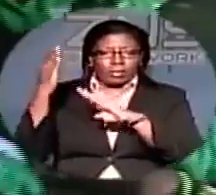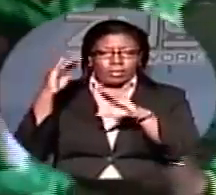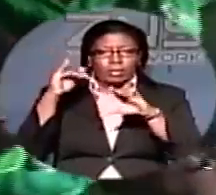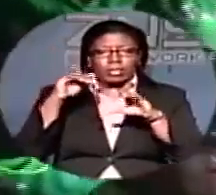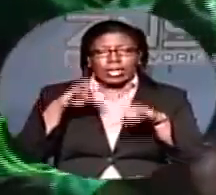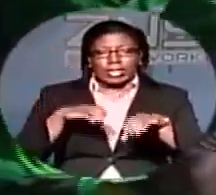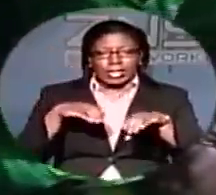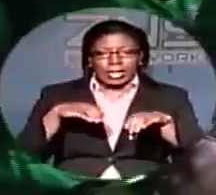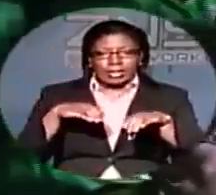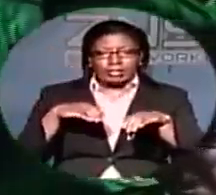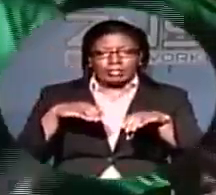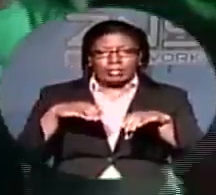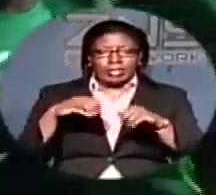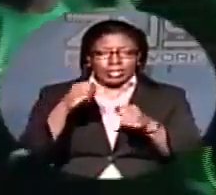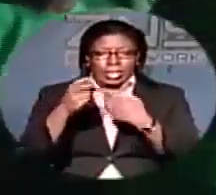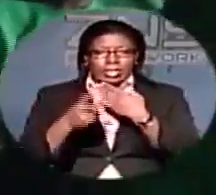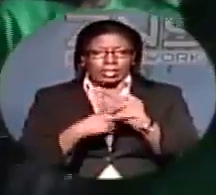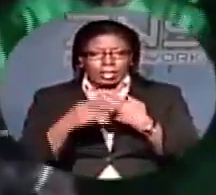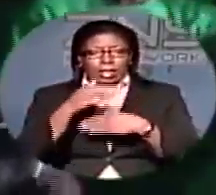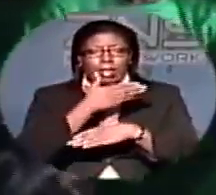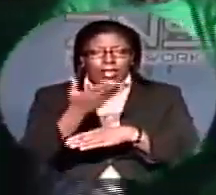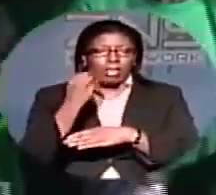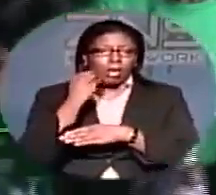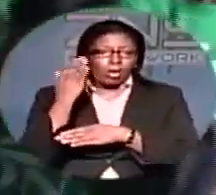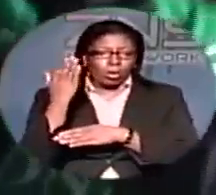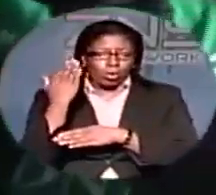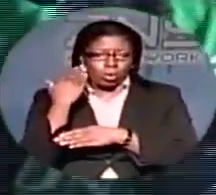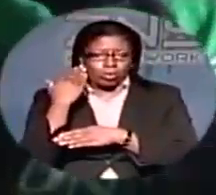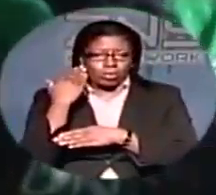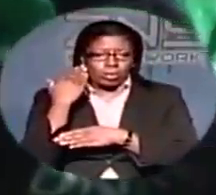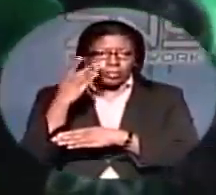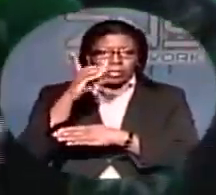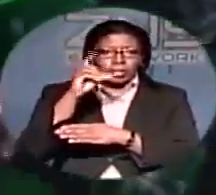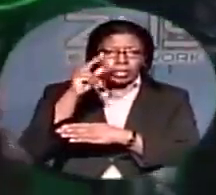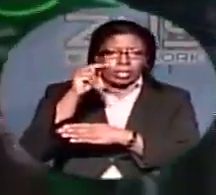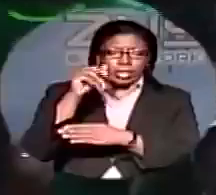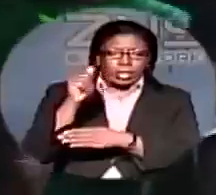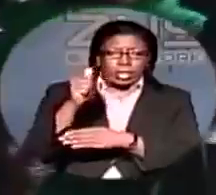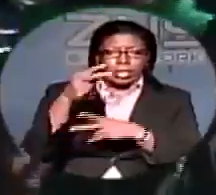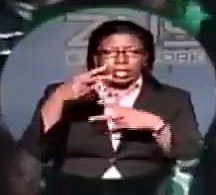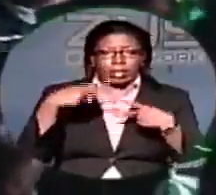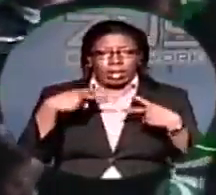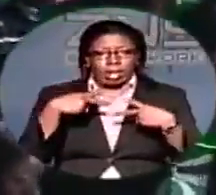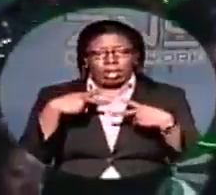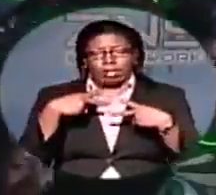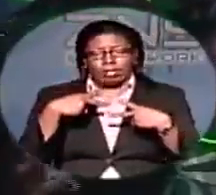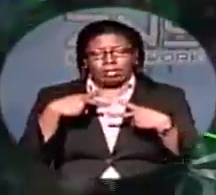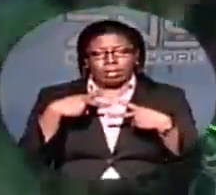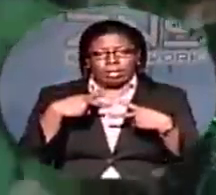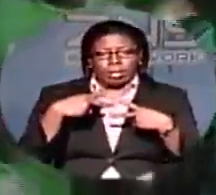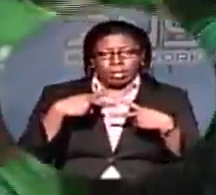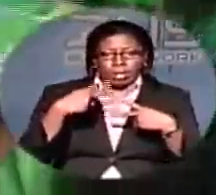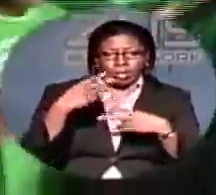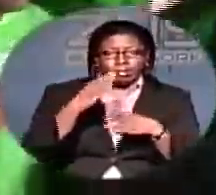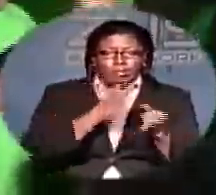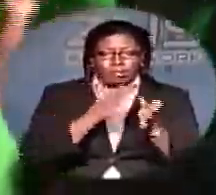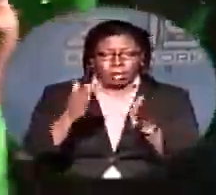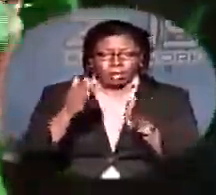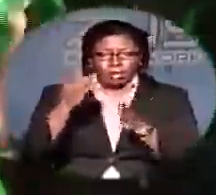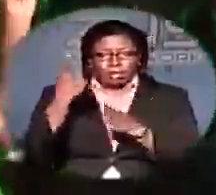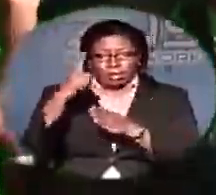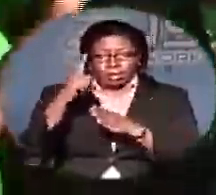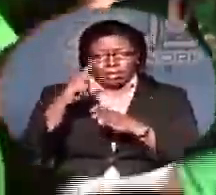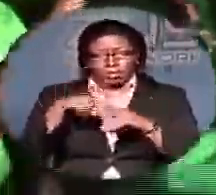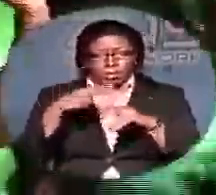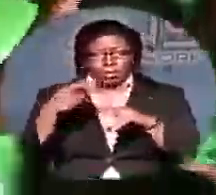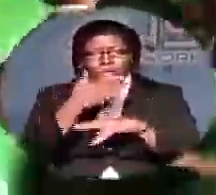homes. Meantime, the DNA proposes three possible solutions to the problem. A reduction of the central bank rate, a reduction in the principal